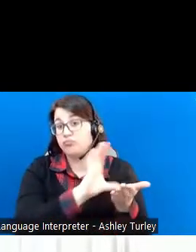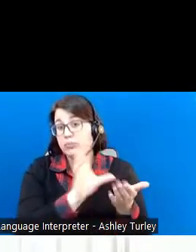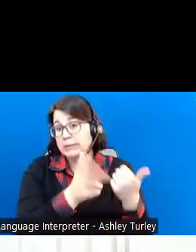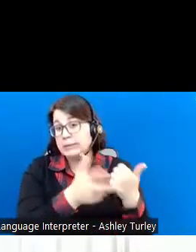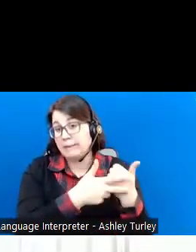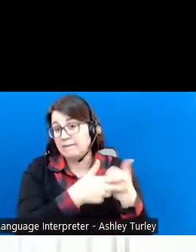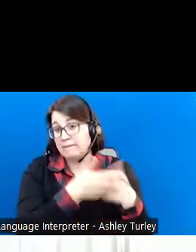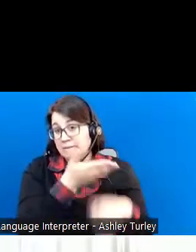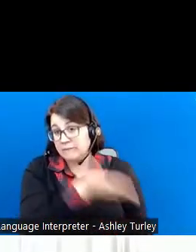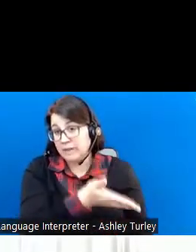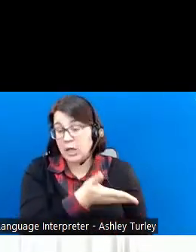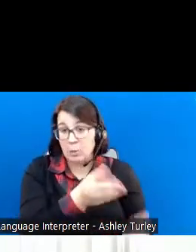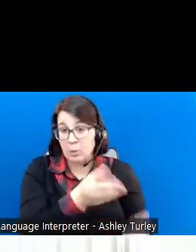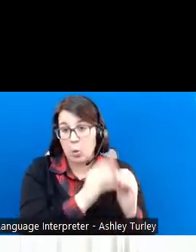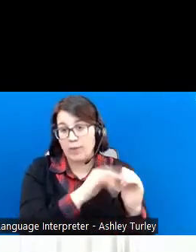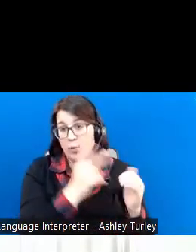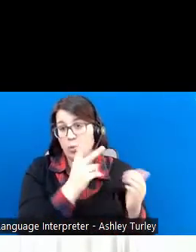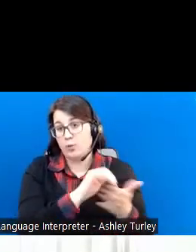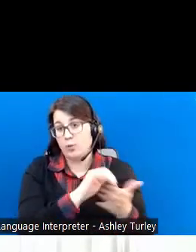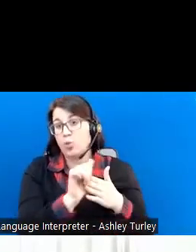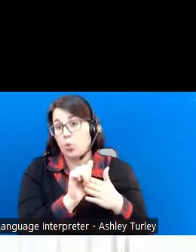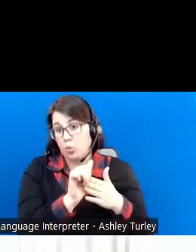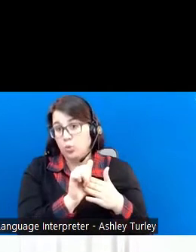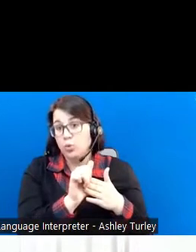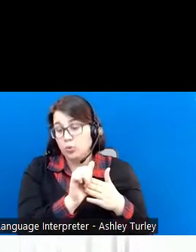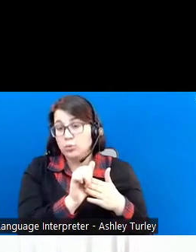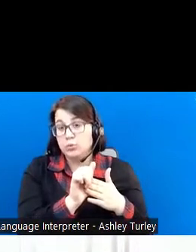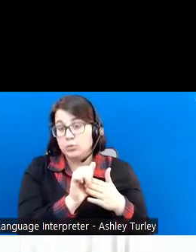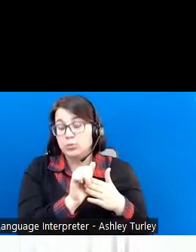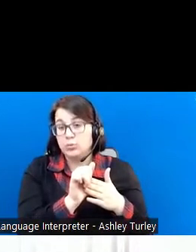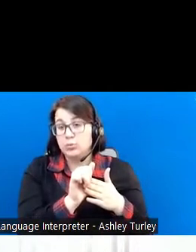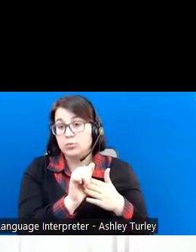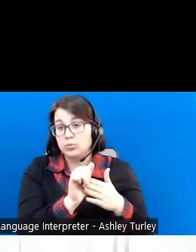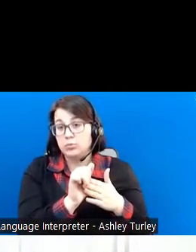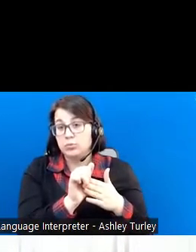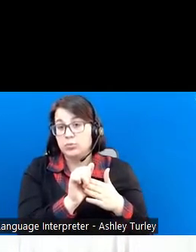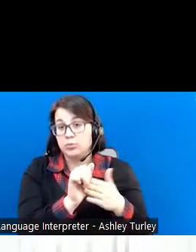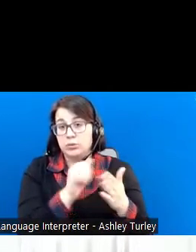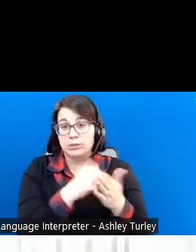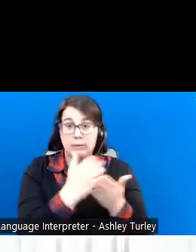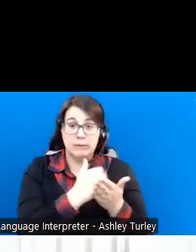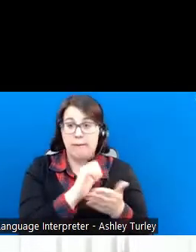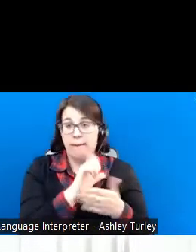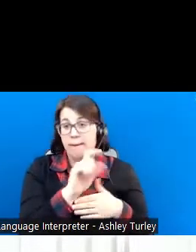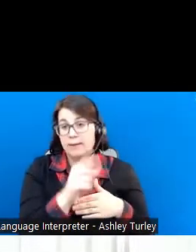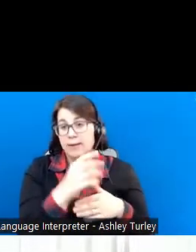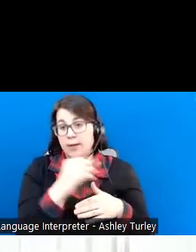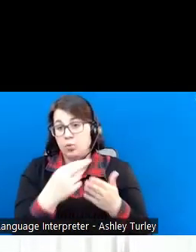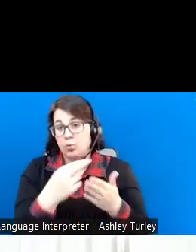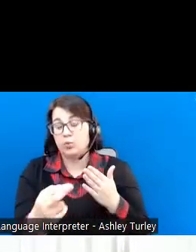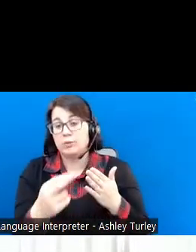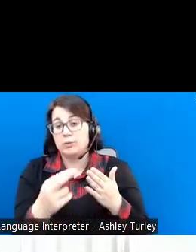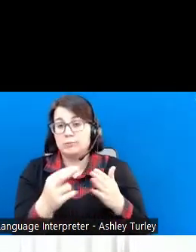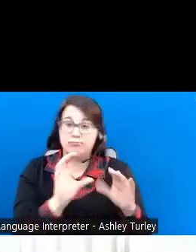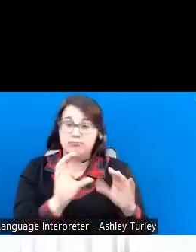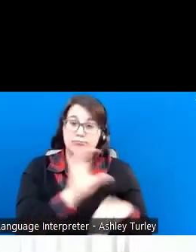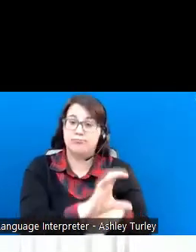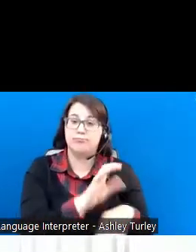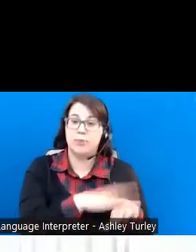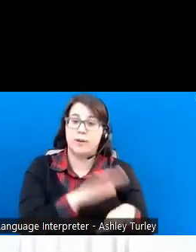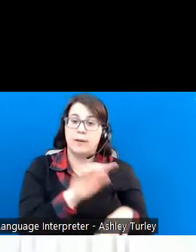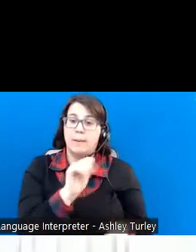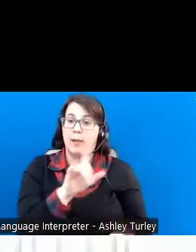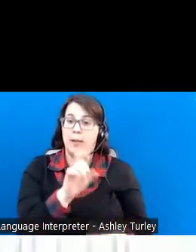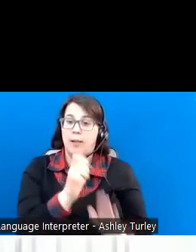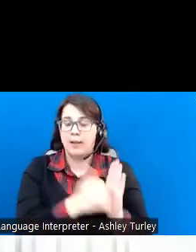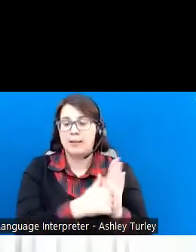their $2,000 a month in assets and resources into their ABLE account to help them save for